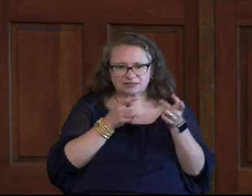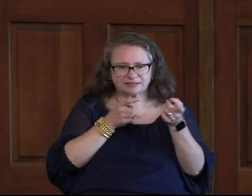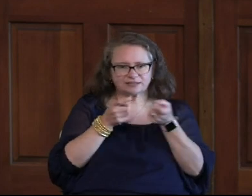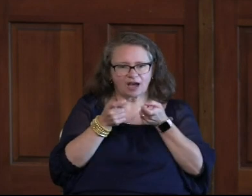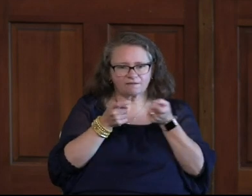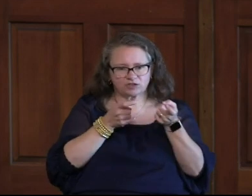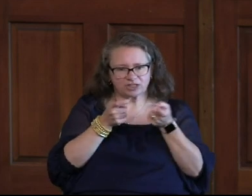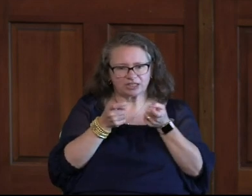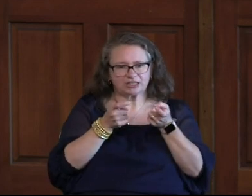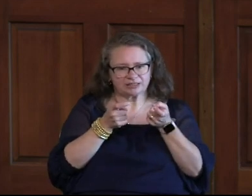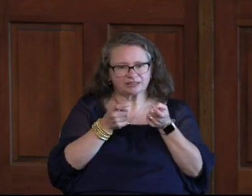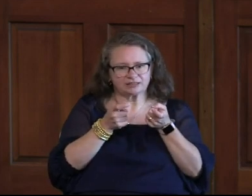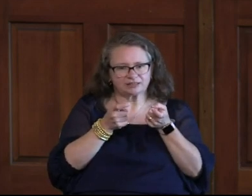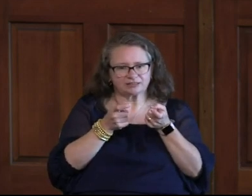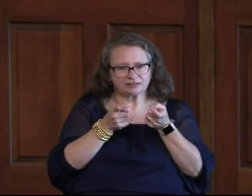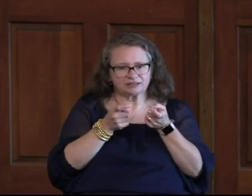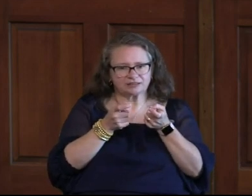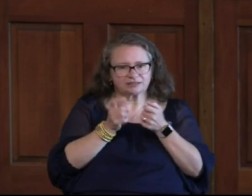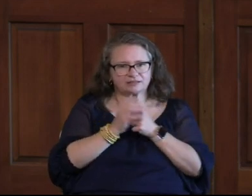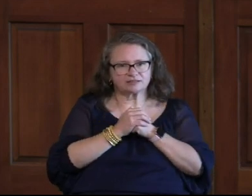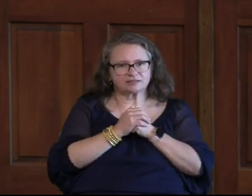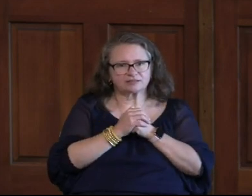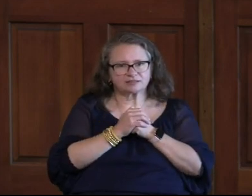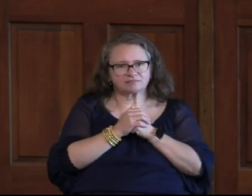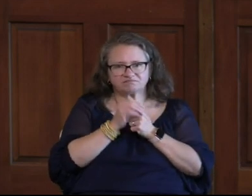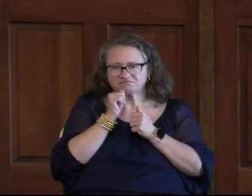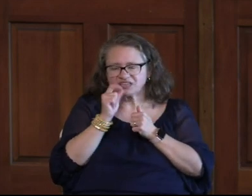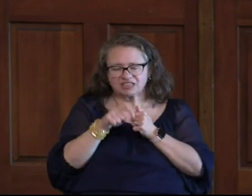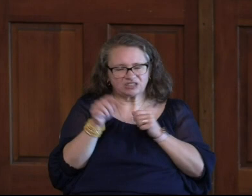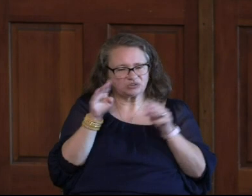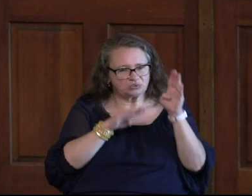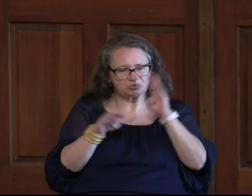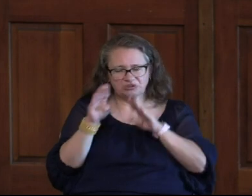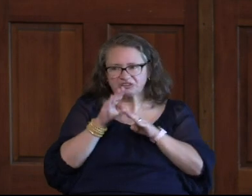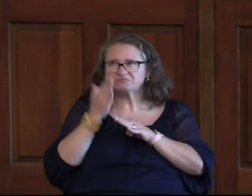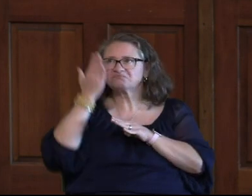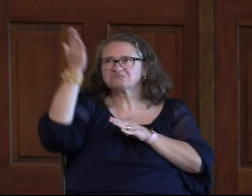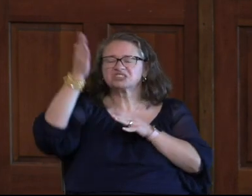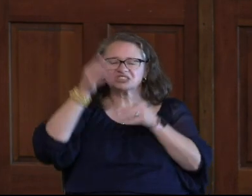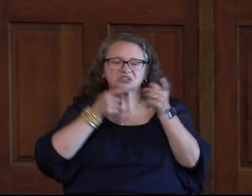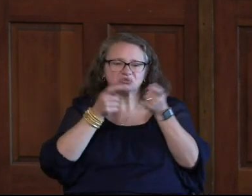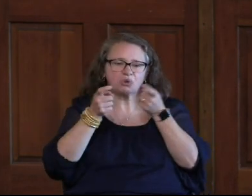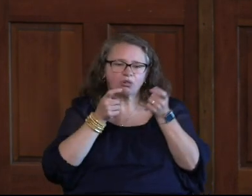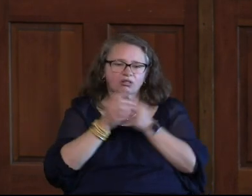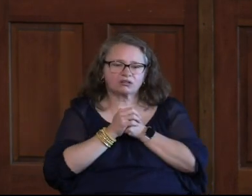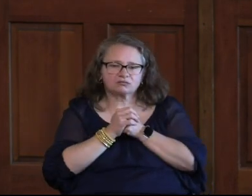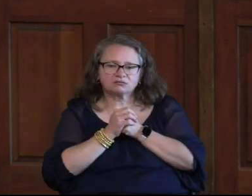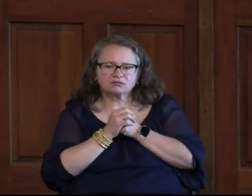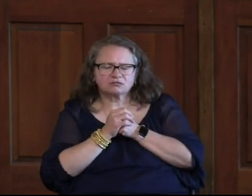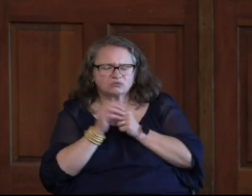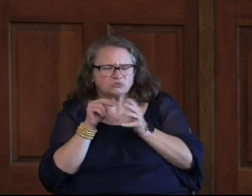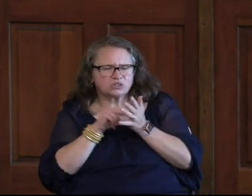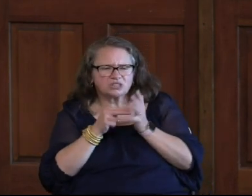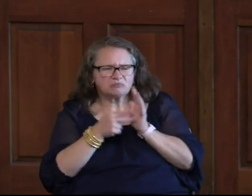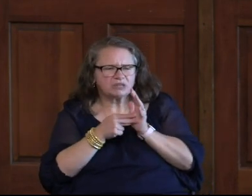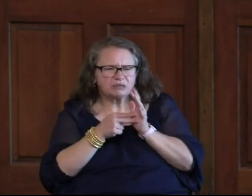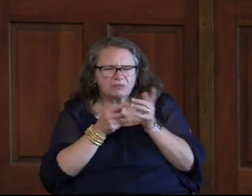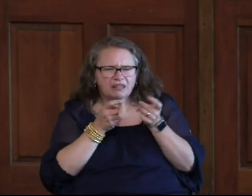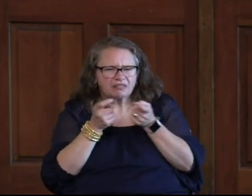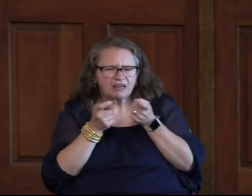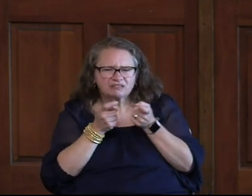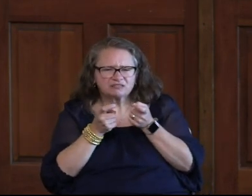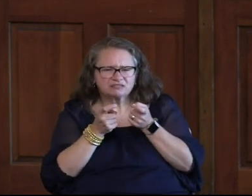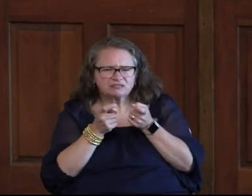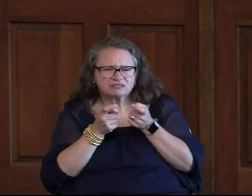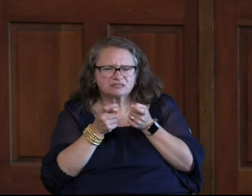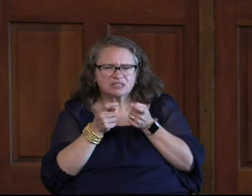Okay Jesus Is Sovereign I Don't Have To Worry Okay He Is You Say Dan What Do You Mean By Sovereign Sovereign